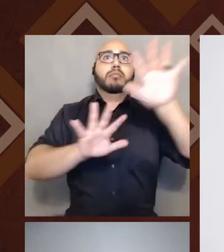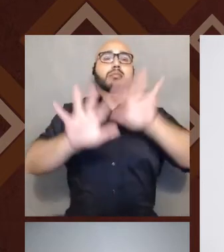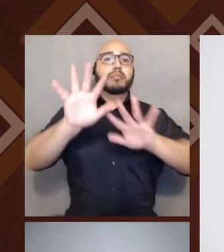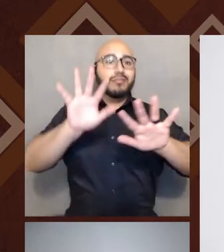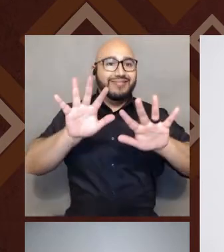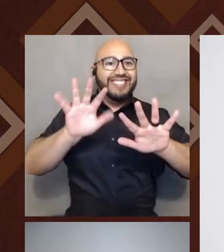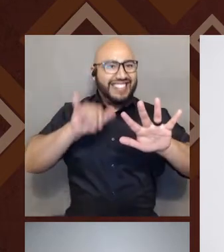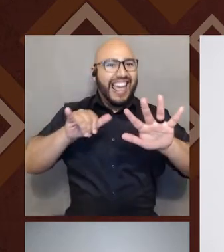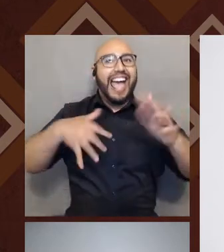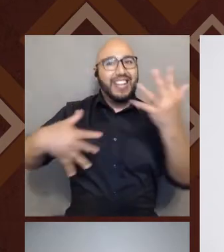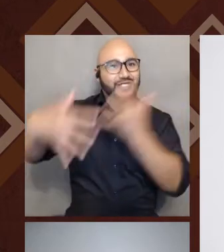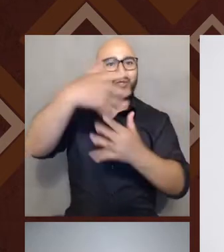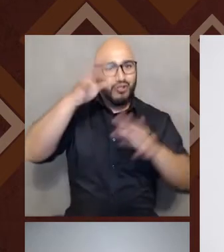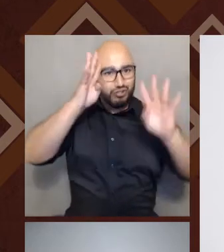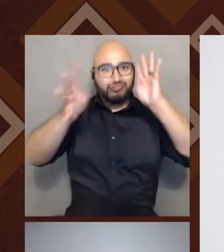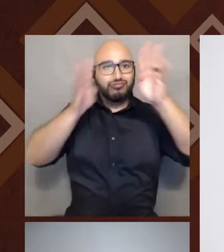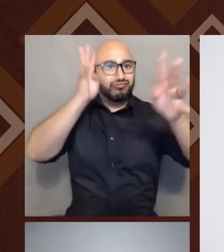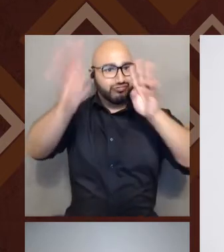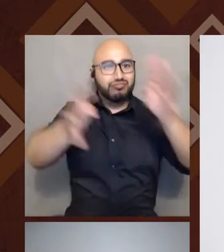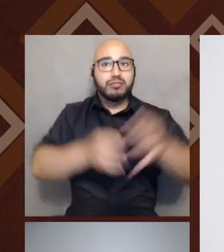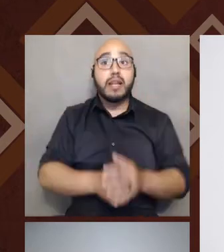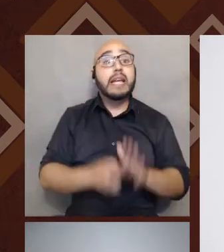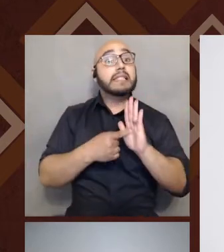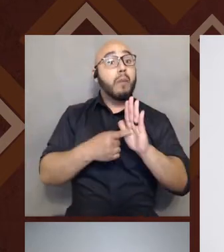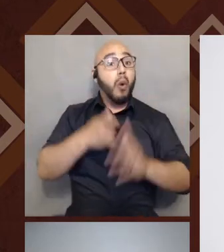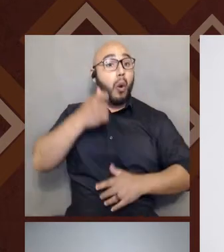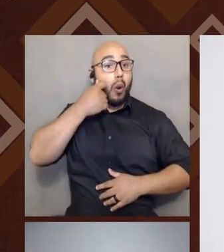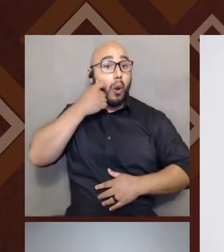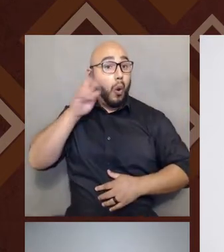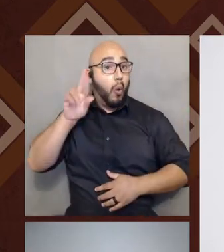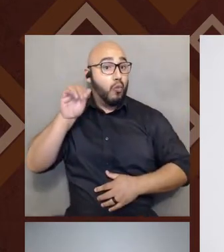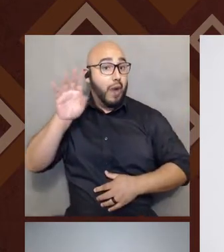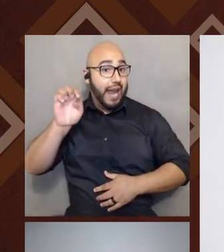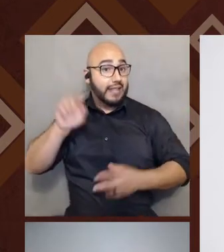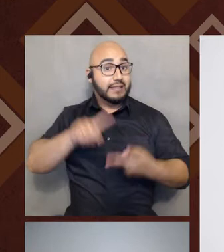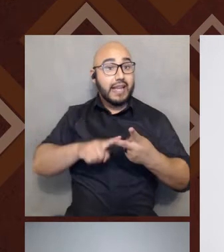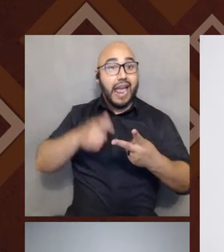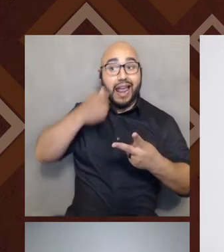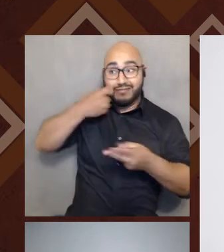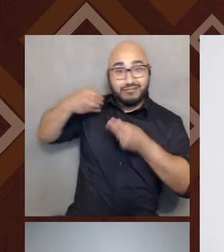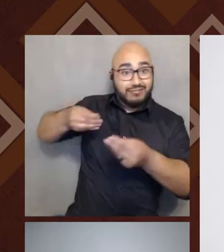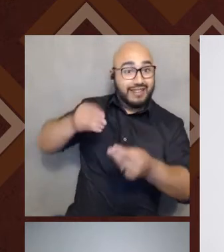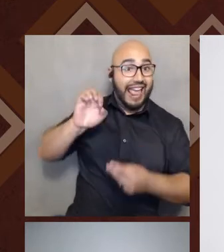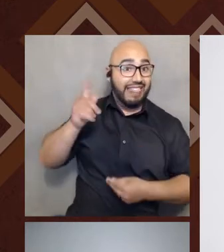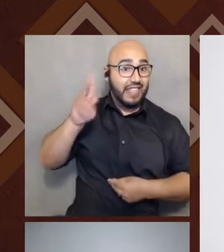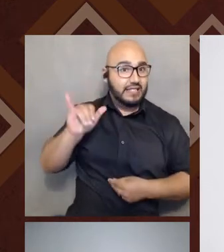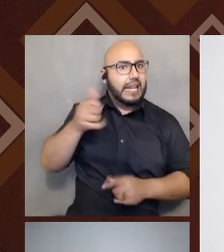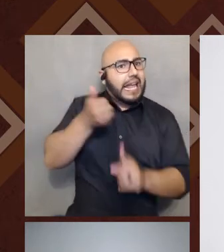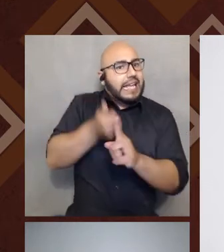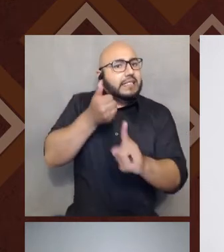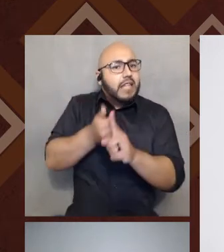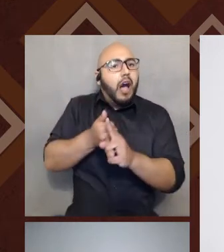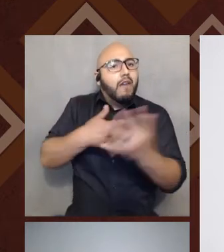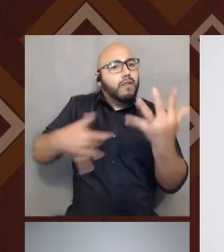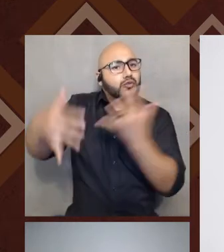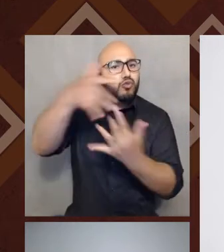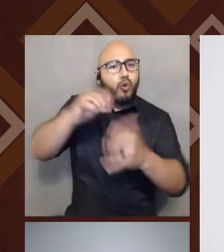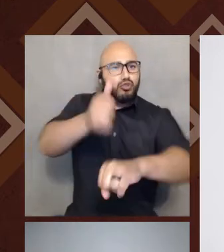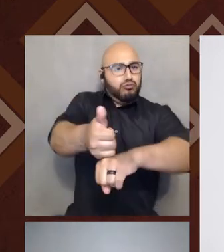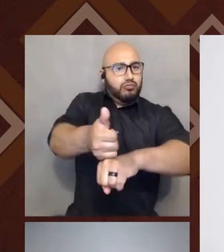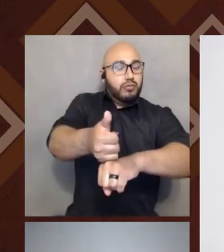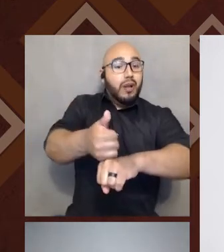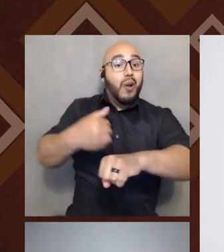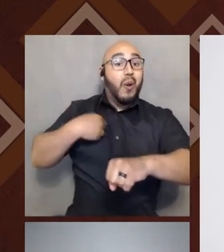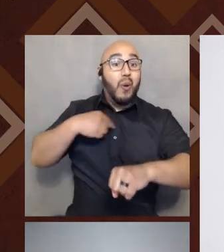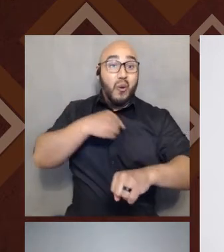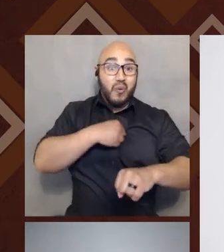social constructs. Right. Race and ethnicity is a social construct. We as humans created it. We recreate it.